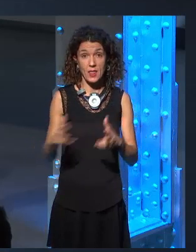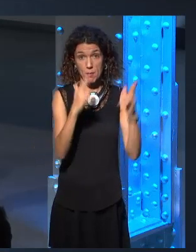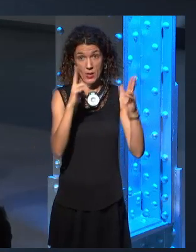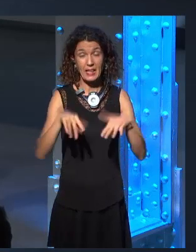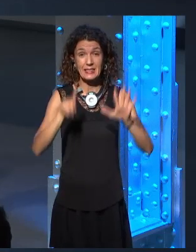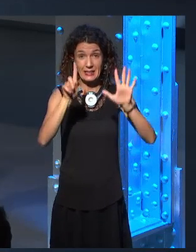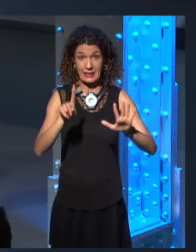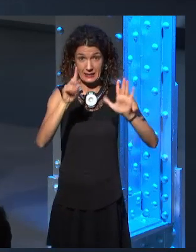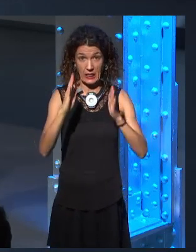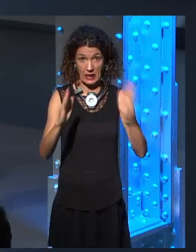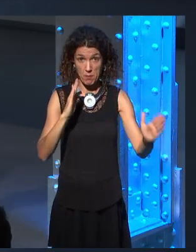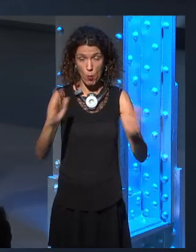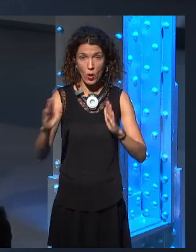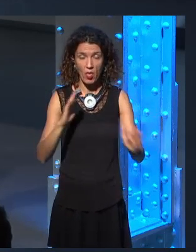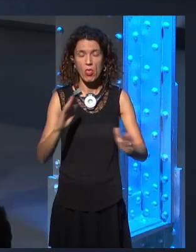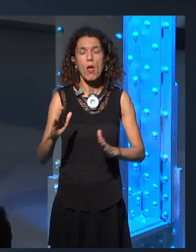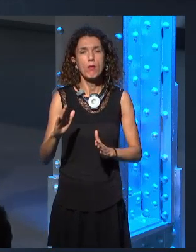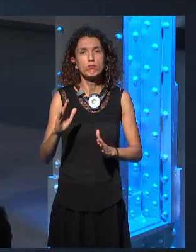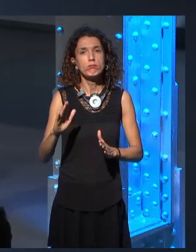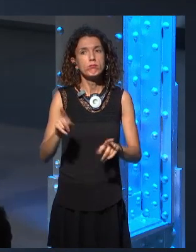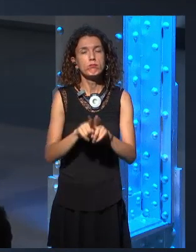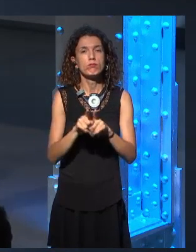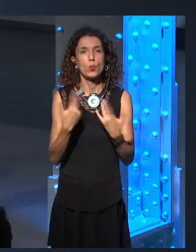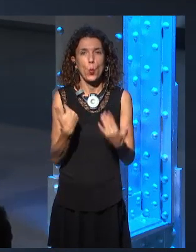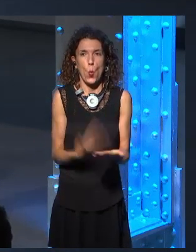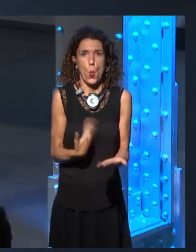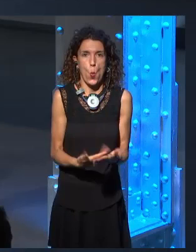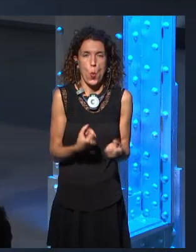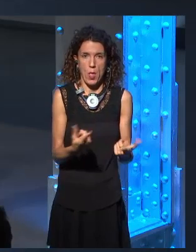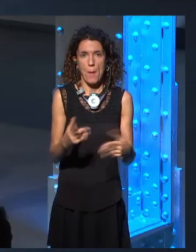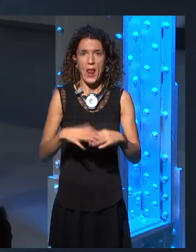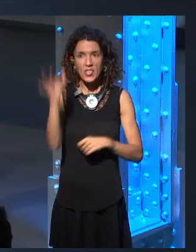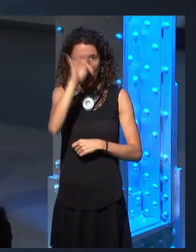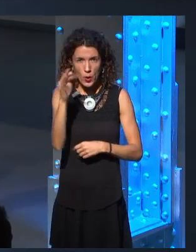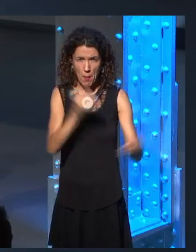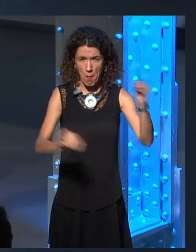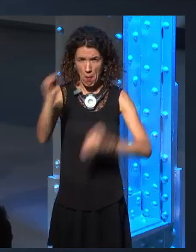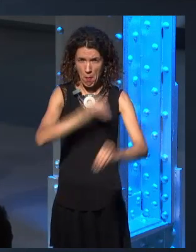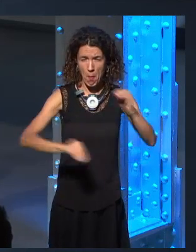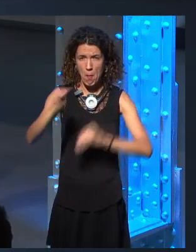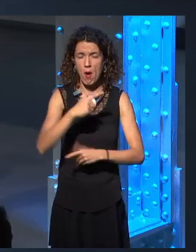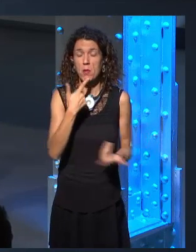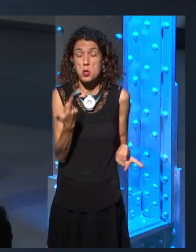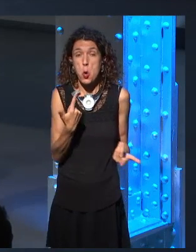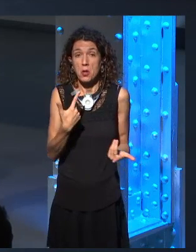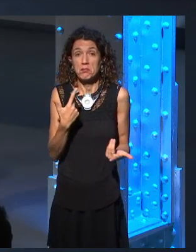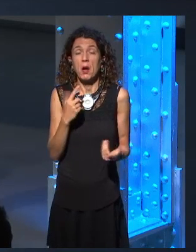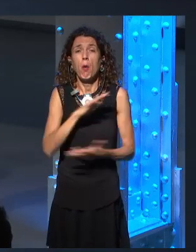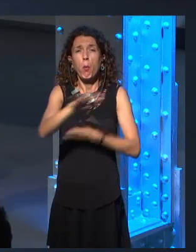fodder for that theory. So I, I, but I feel very ambivalent about some of the speculations. I mean,